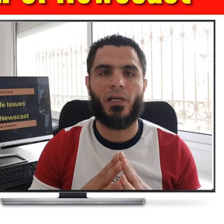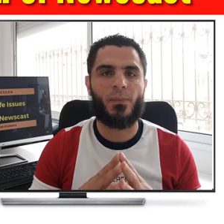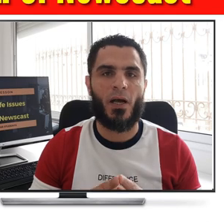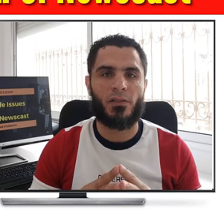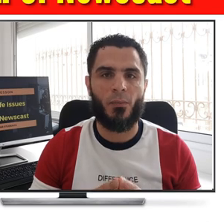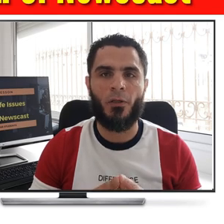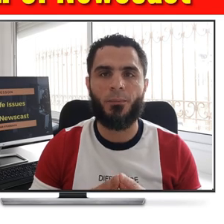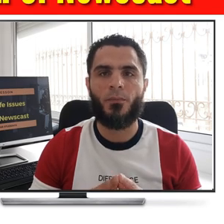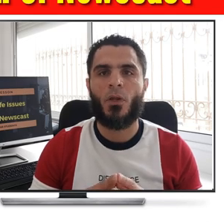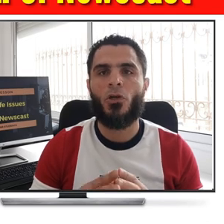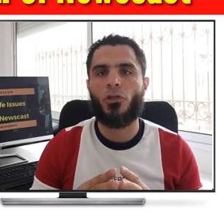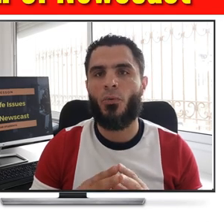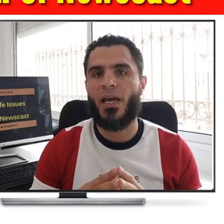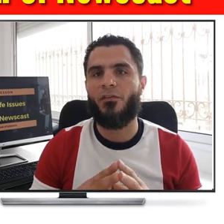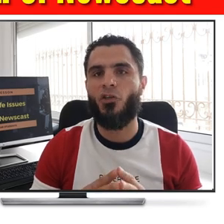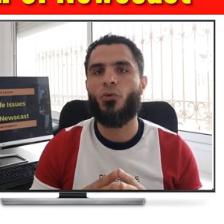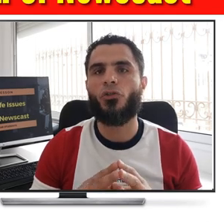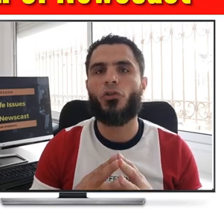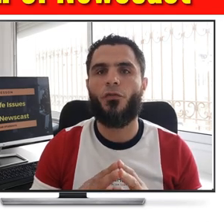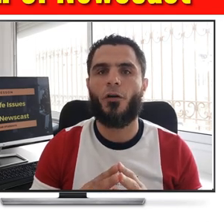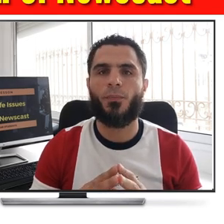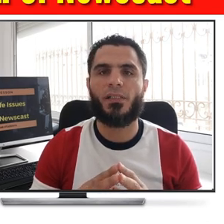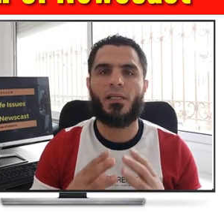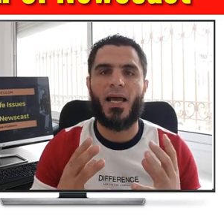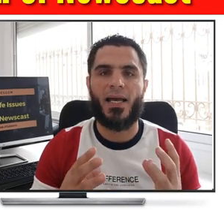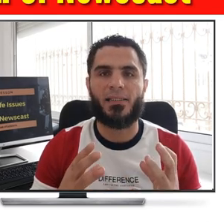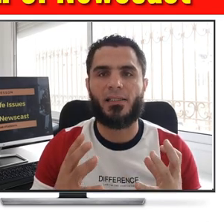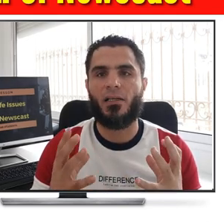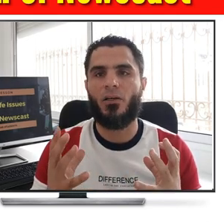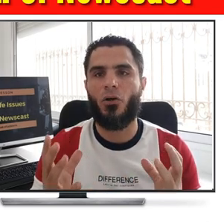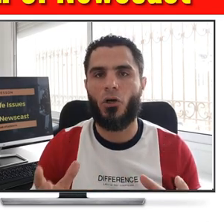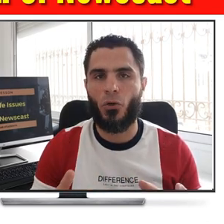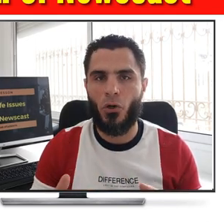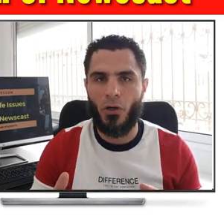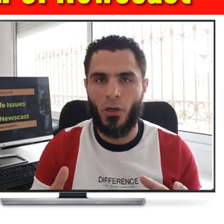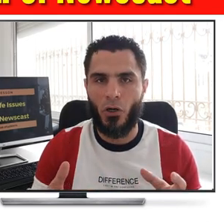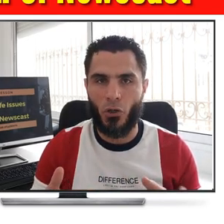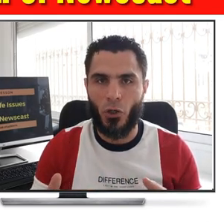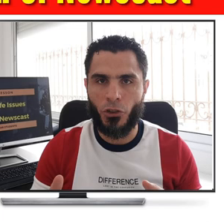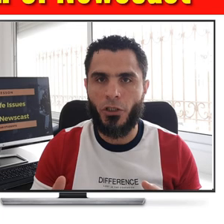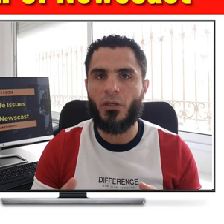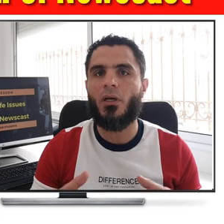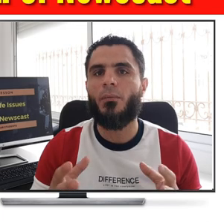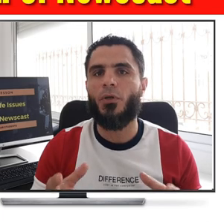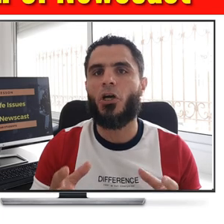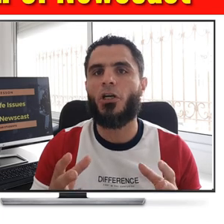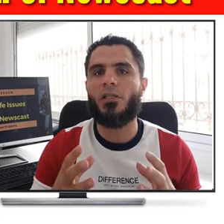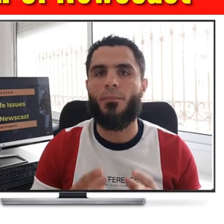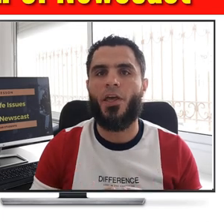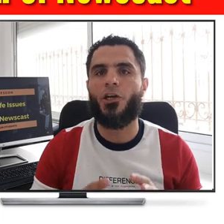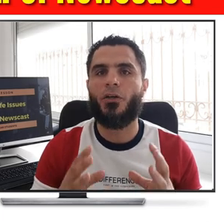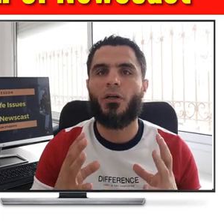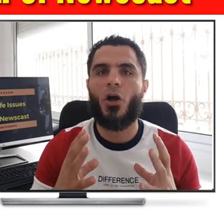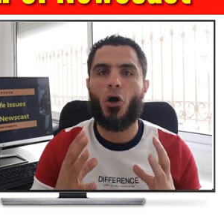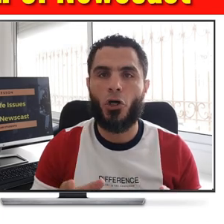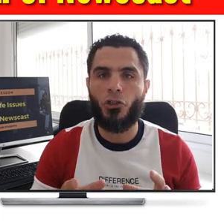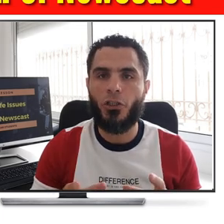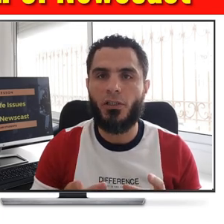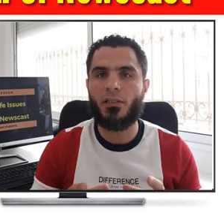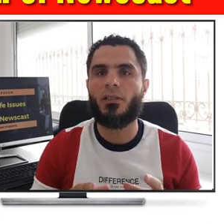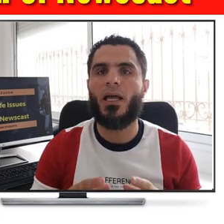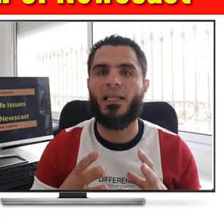get home as early as possible. So, have used the verbs ask or order because the mayor